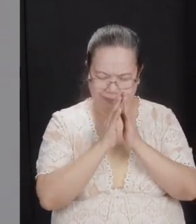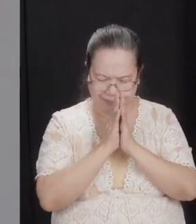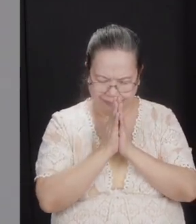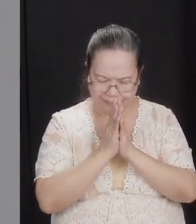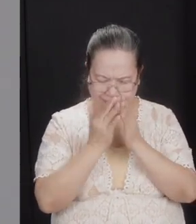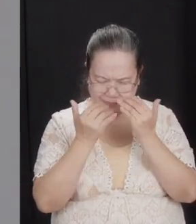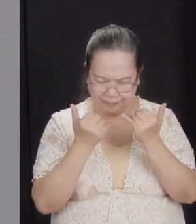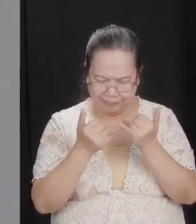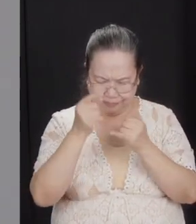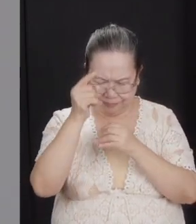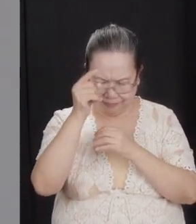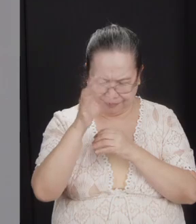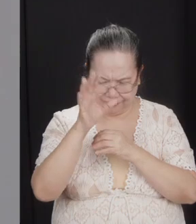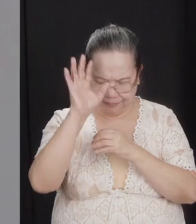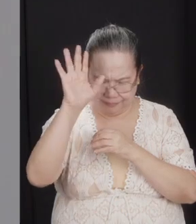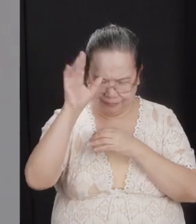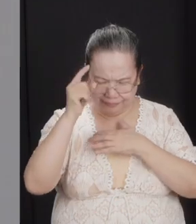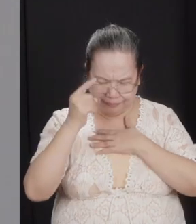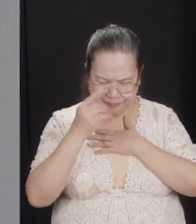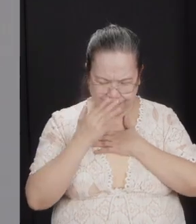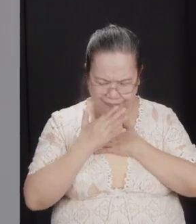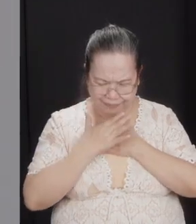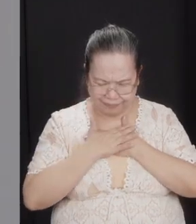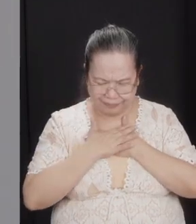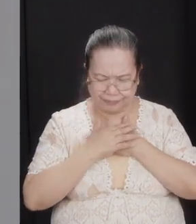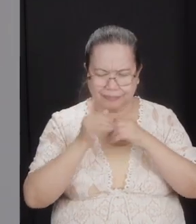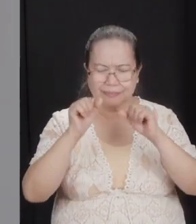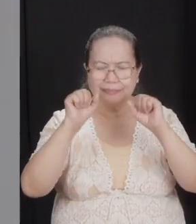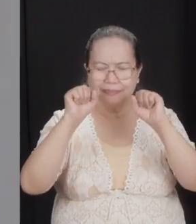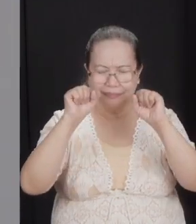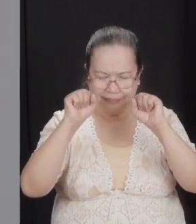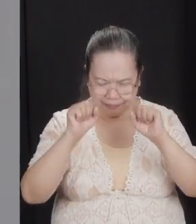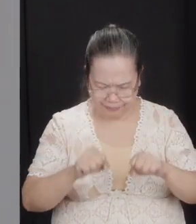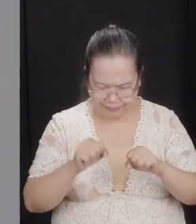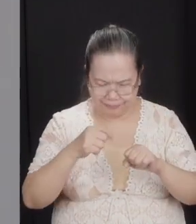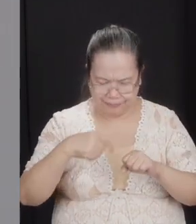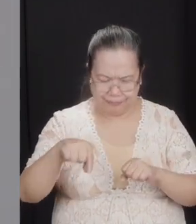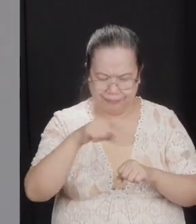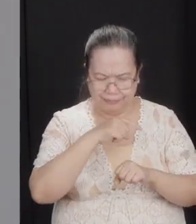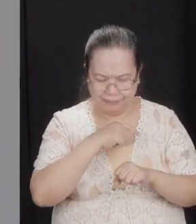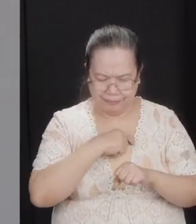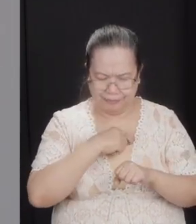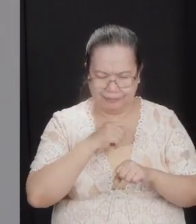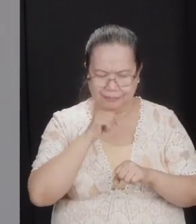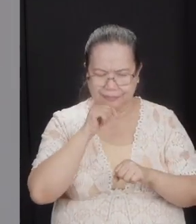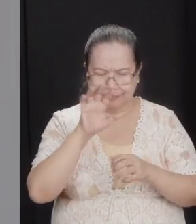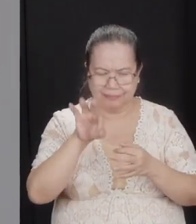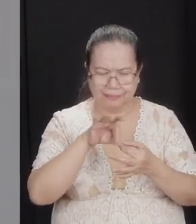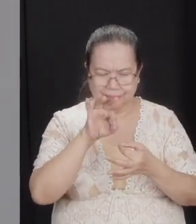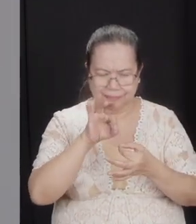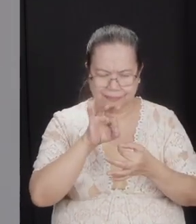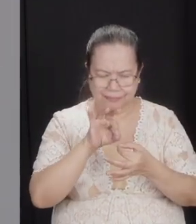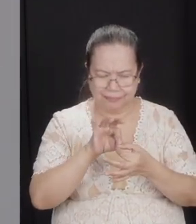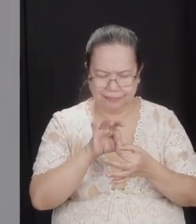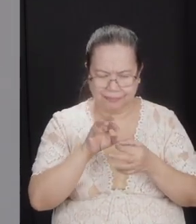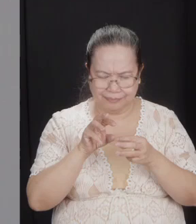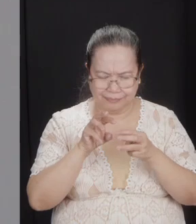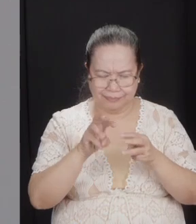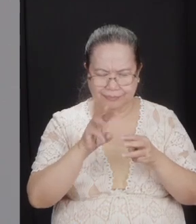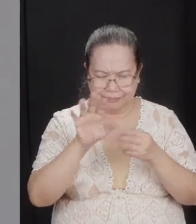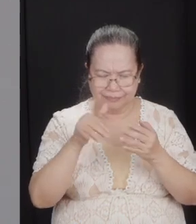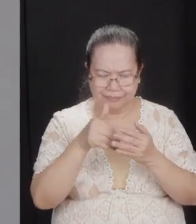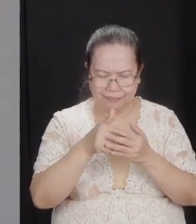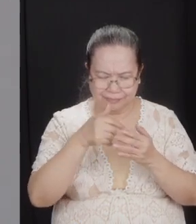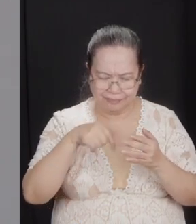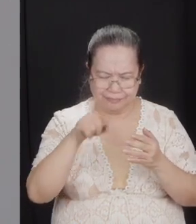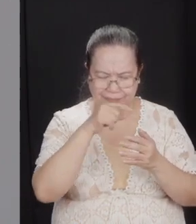O God, that by your grace, enable us that in our imperfect state, while all of us are